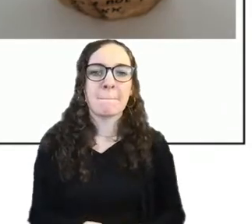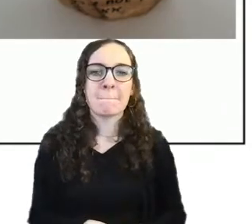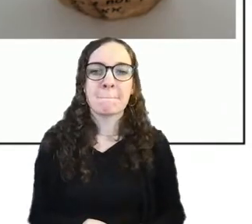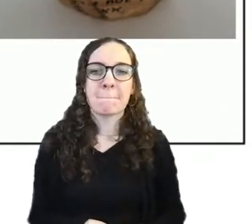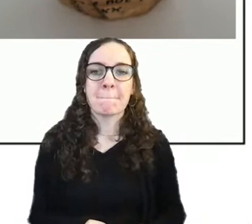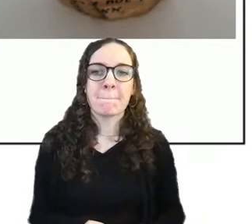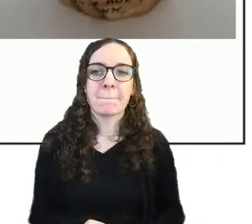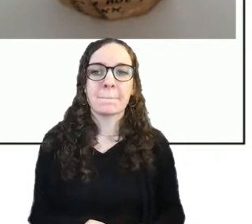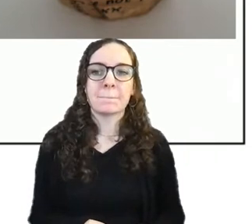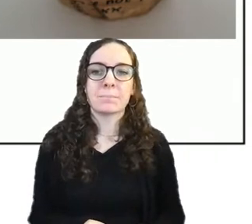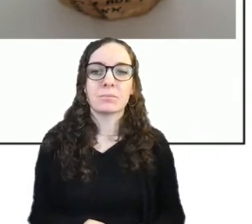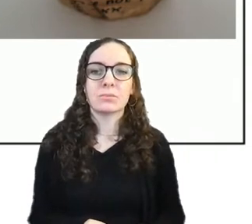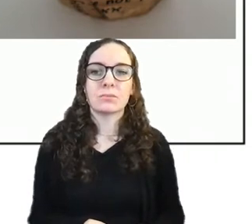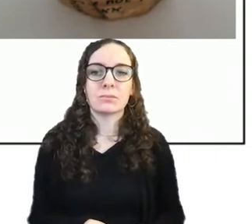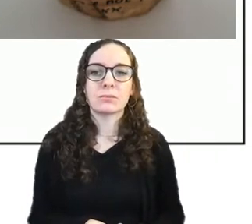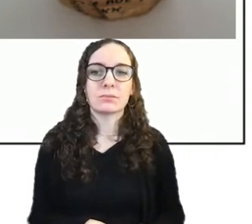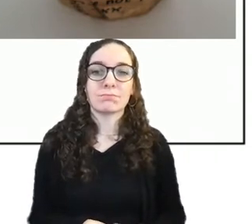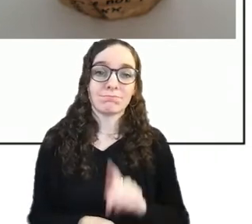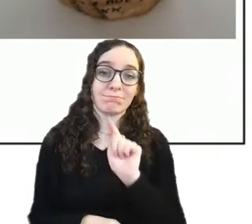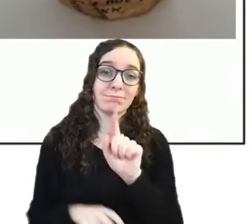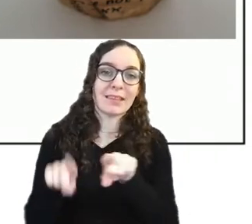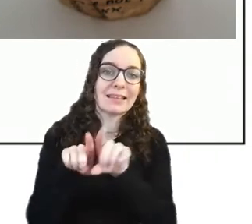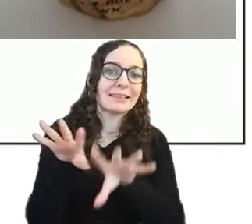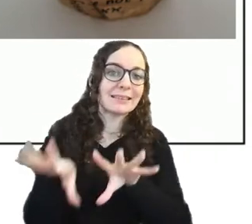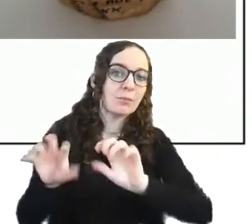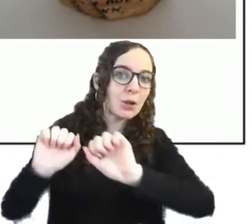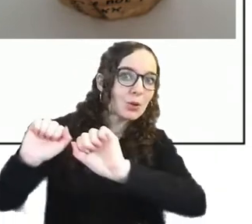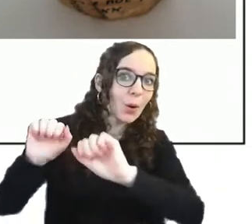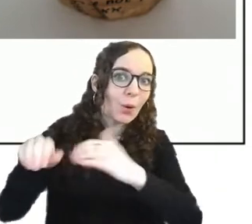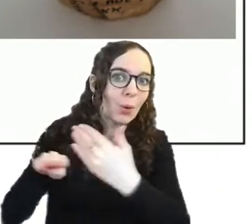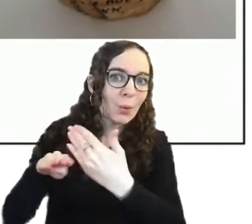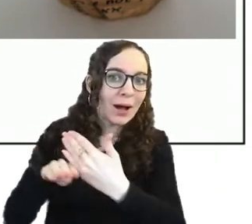this is a bit a bit like your work so um